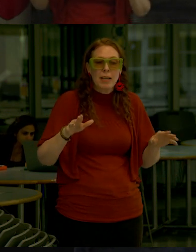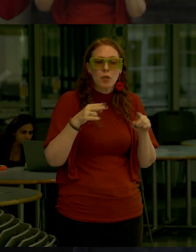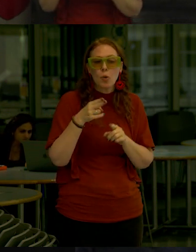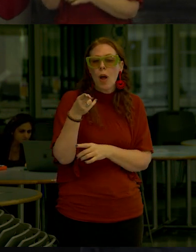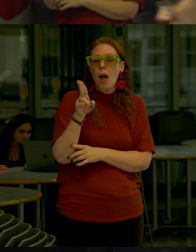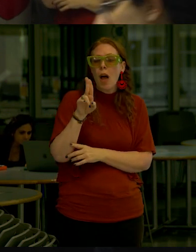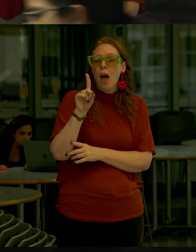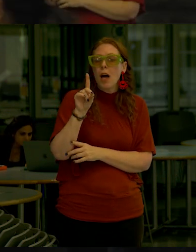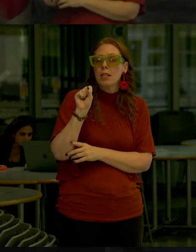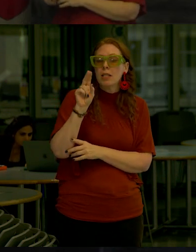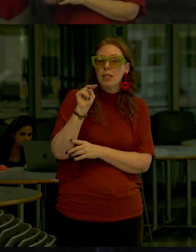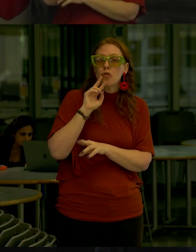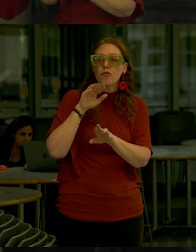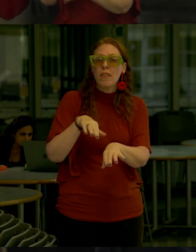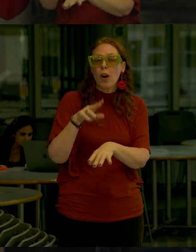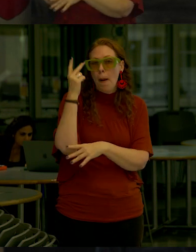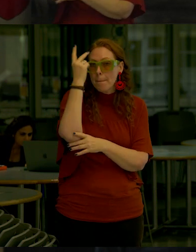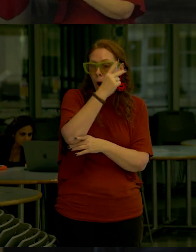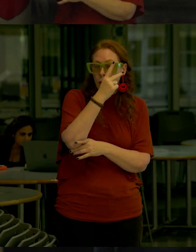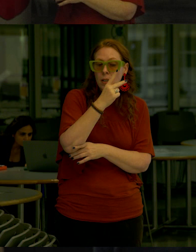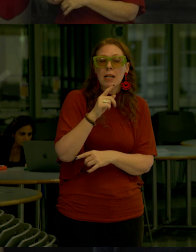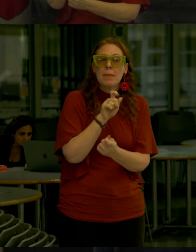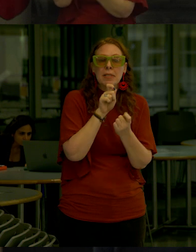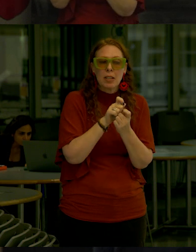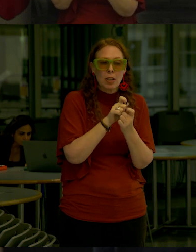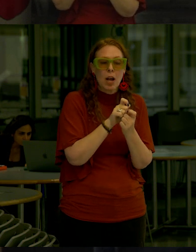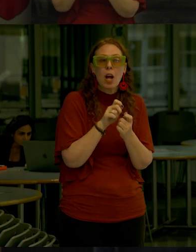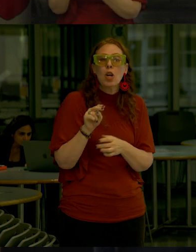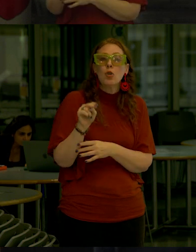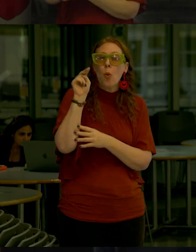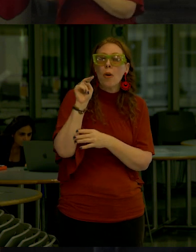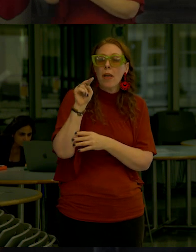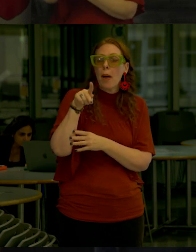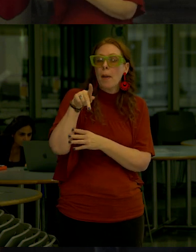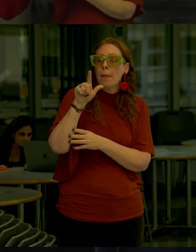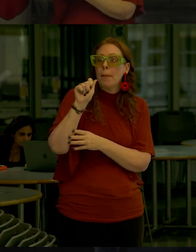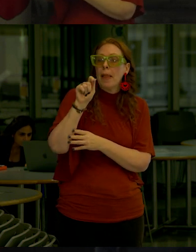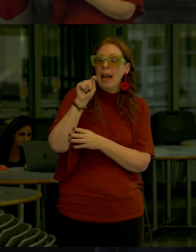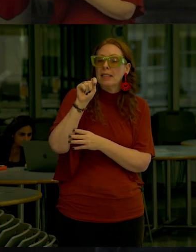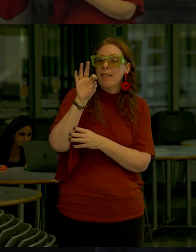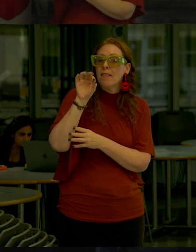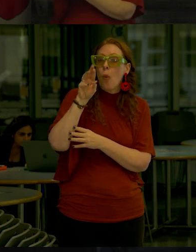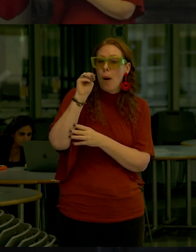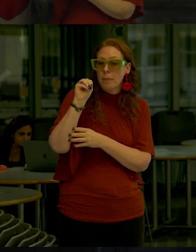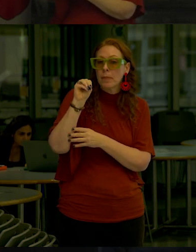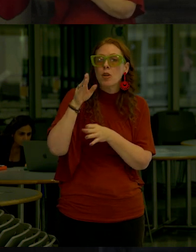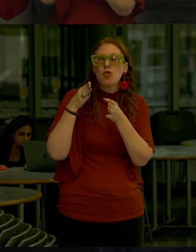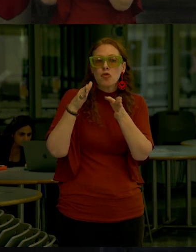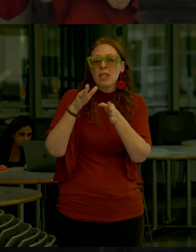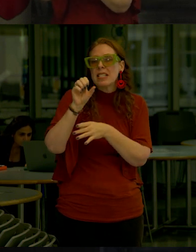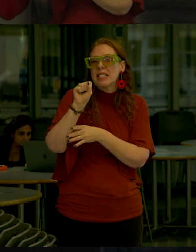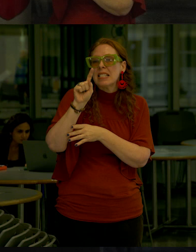River Park particularly does the platform on the north side of Stuyvesant take space from the